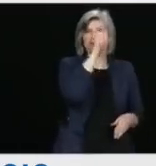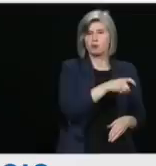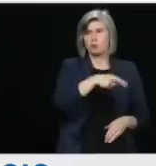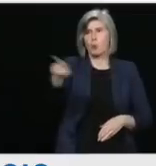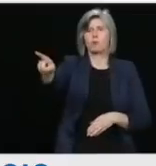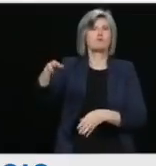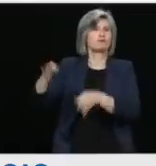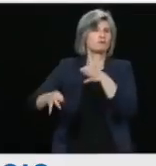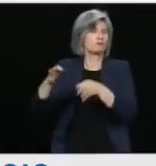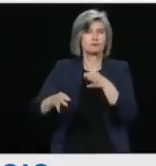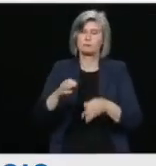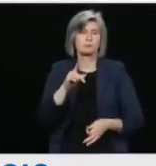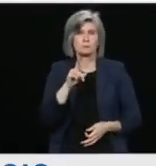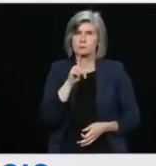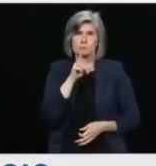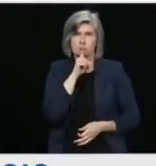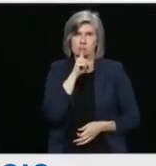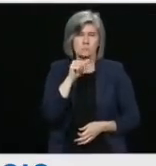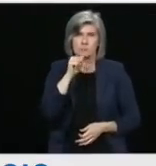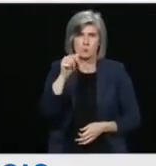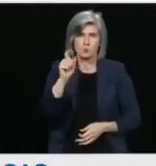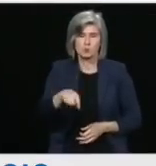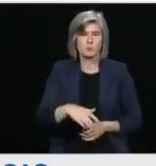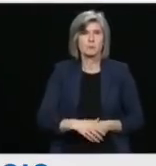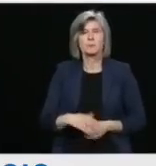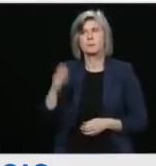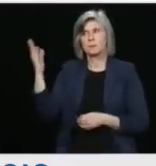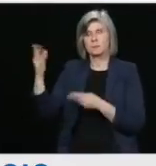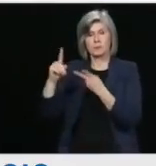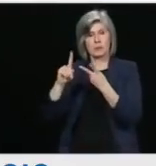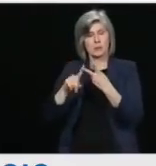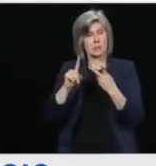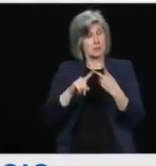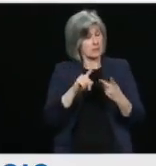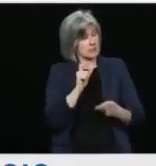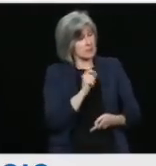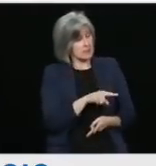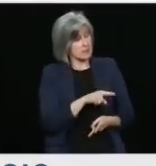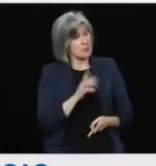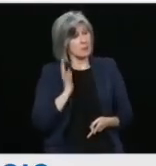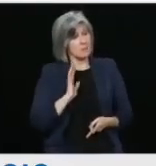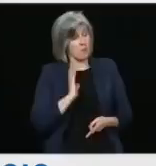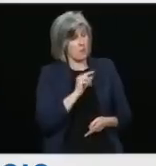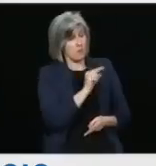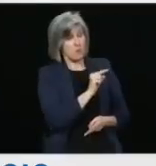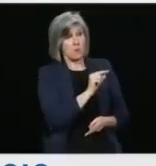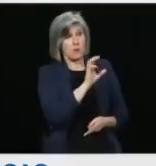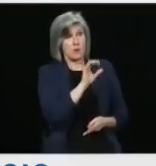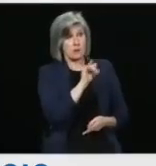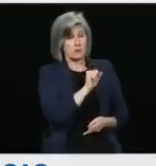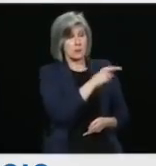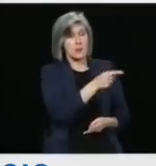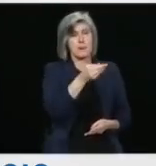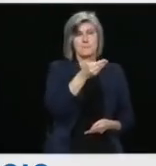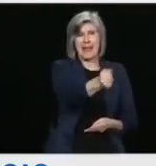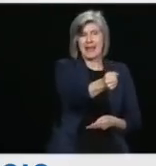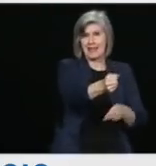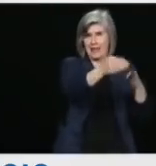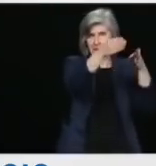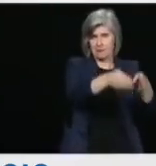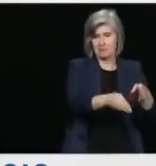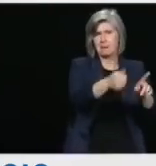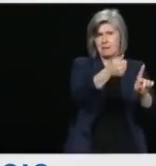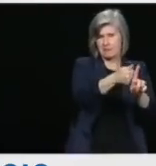In one case, CSIS paid an individual known to be facilitating or carrying out terrorism, an amount